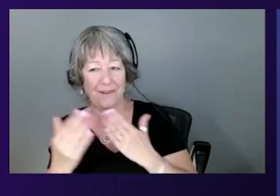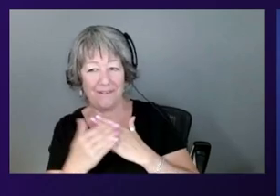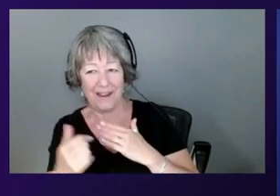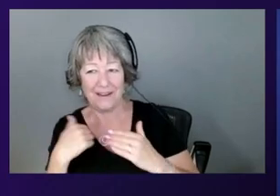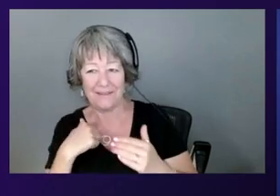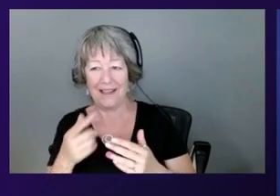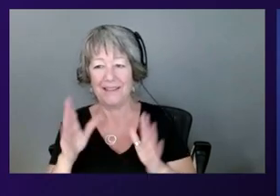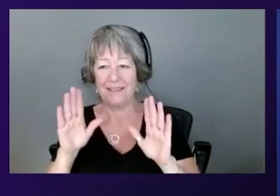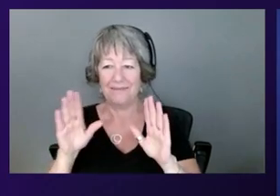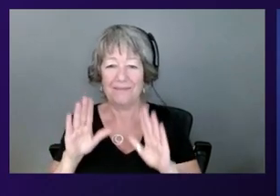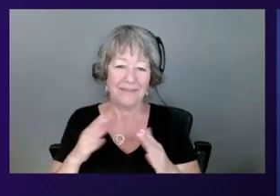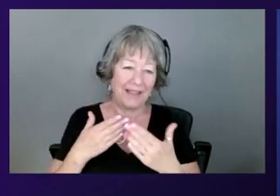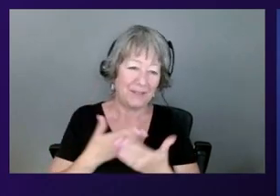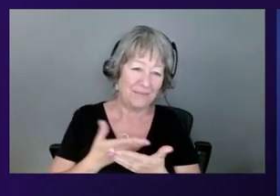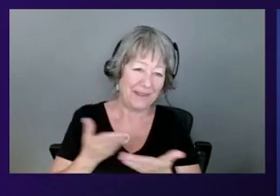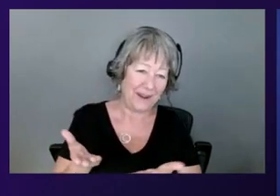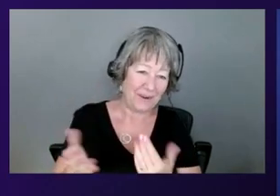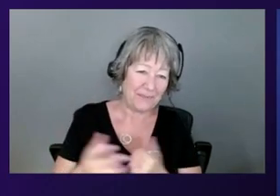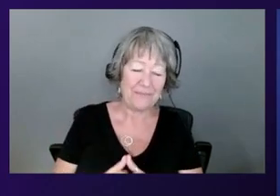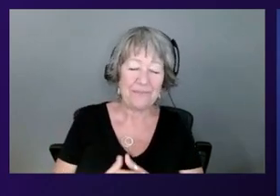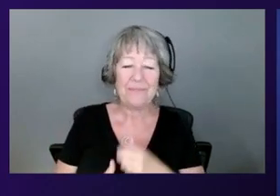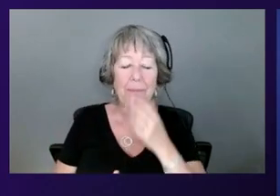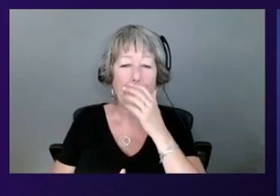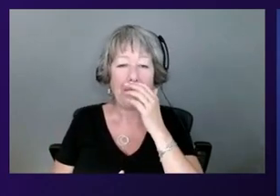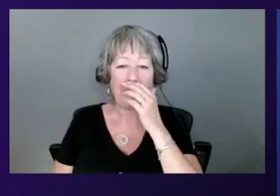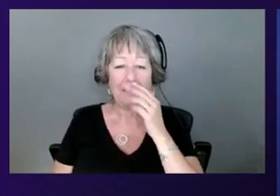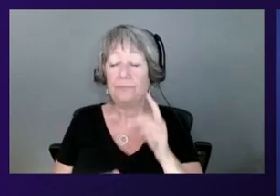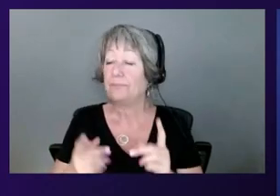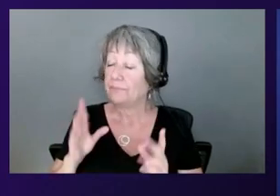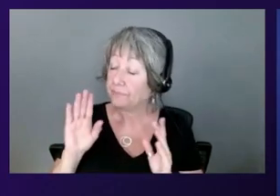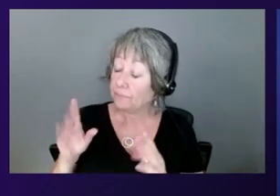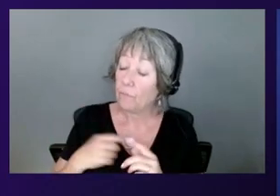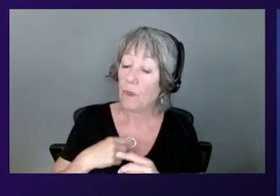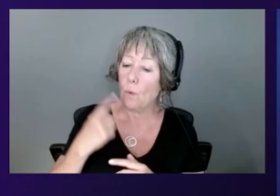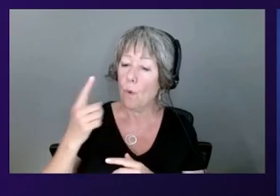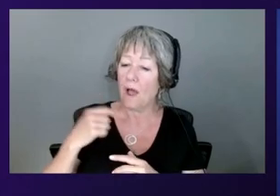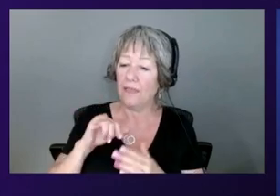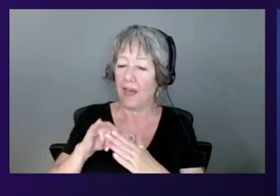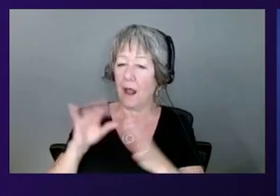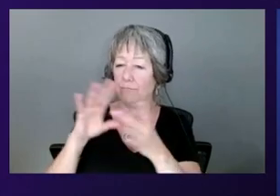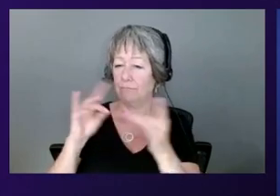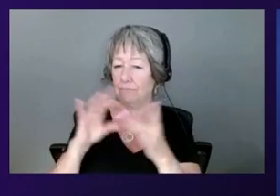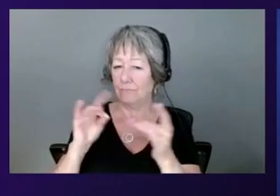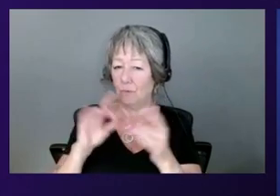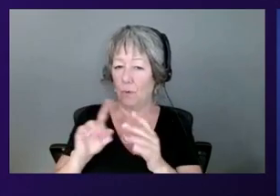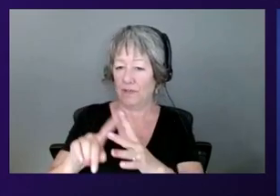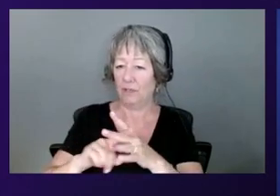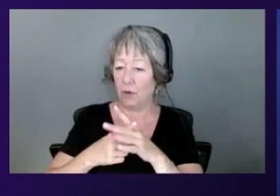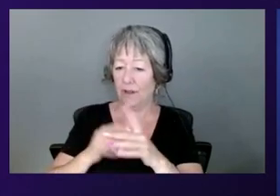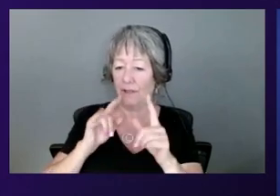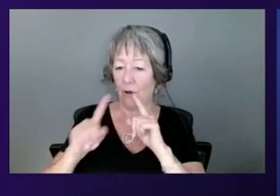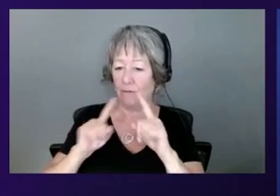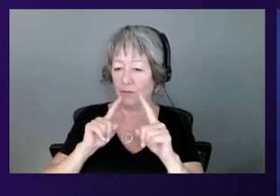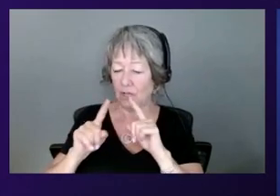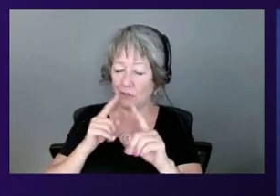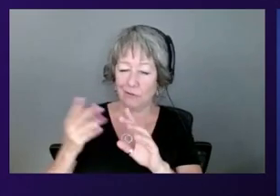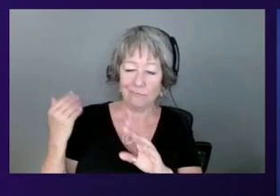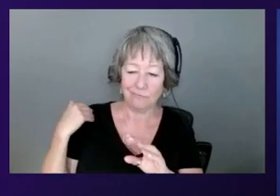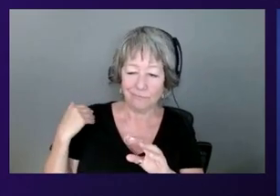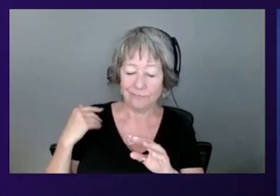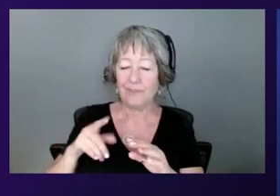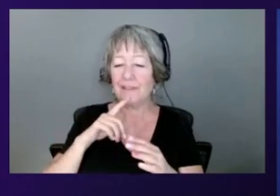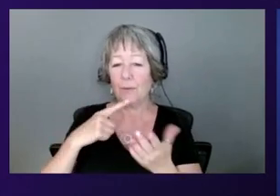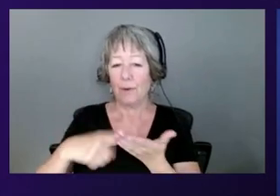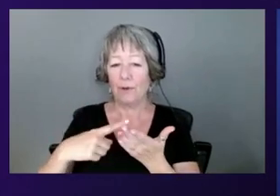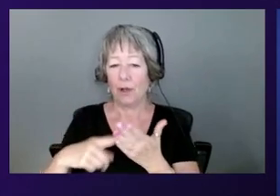be here. Absolutely. So I think one of the things that I alluded to when we started the conversation here was that we're going to talk about